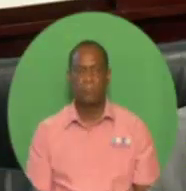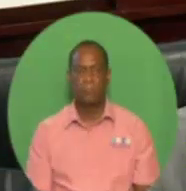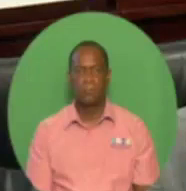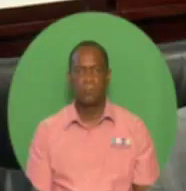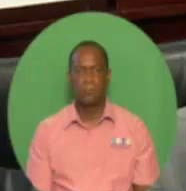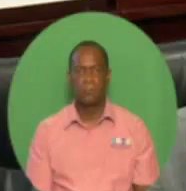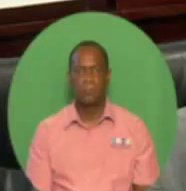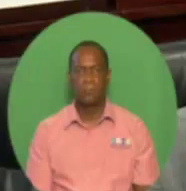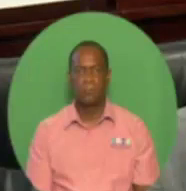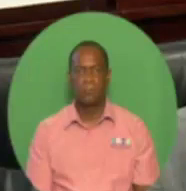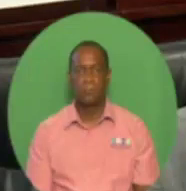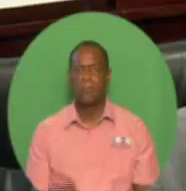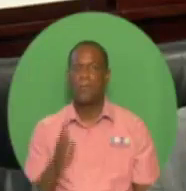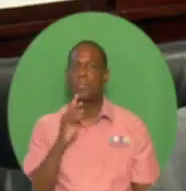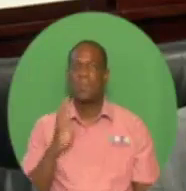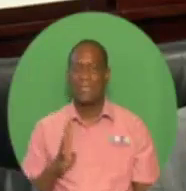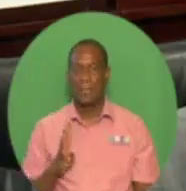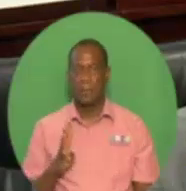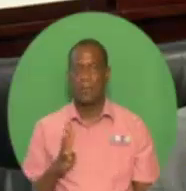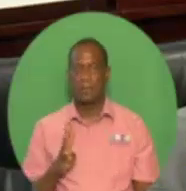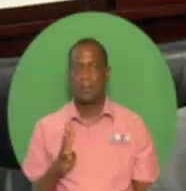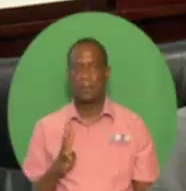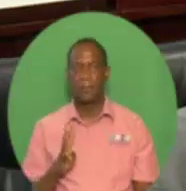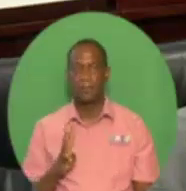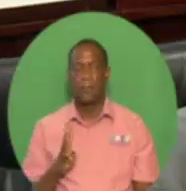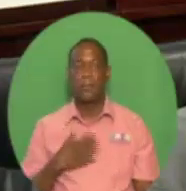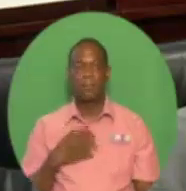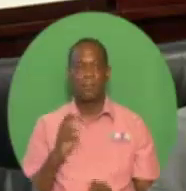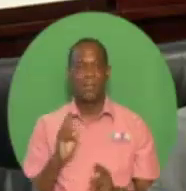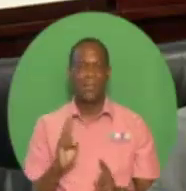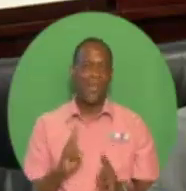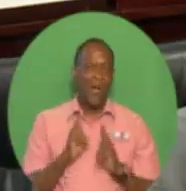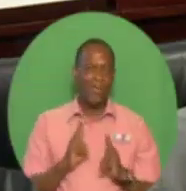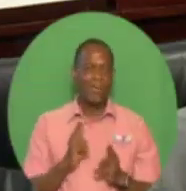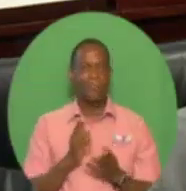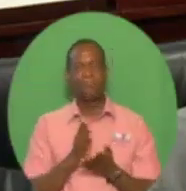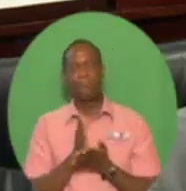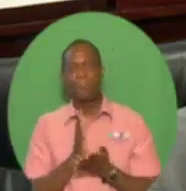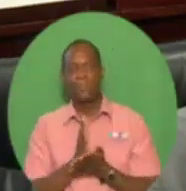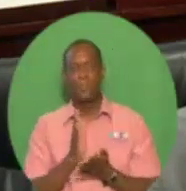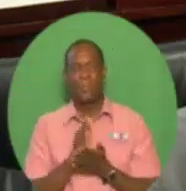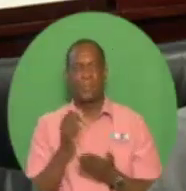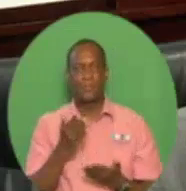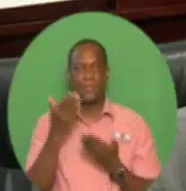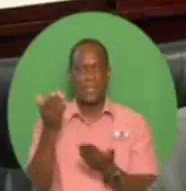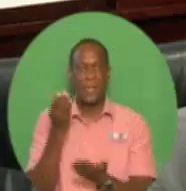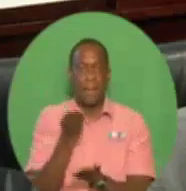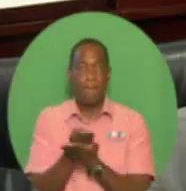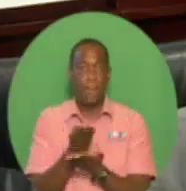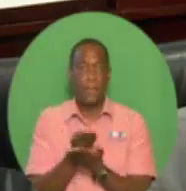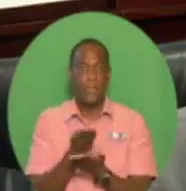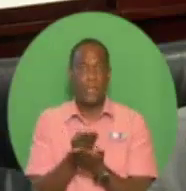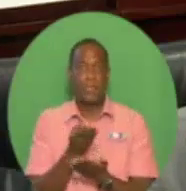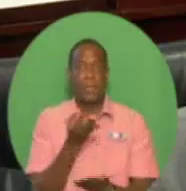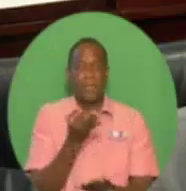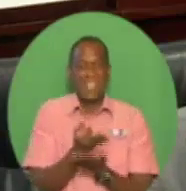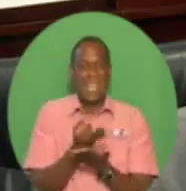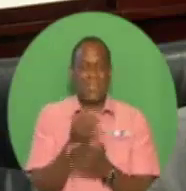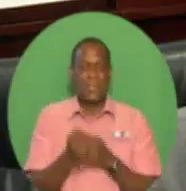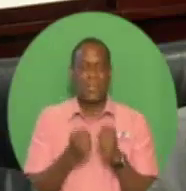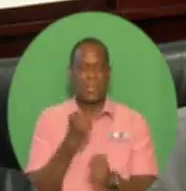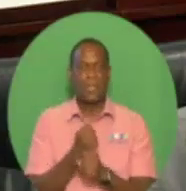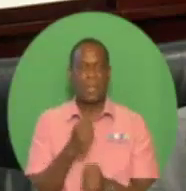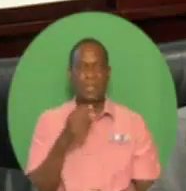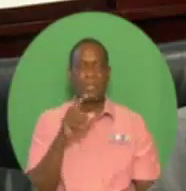Madam Speaker, it is my honor and privilege to present the budget for the financial year 2018